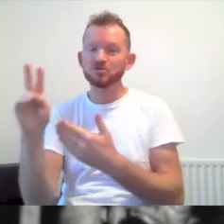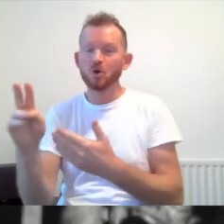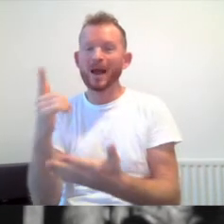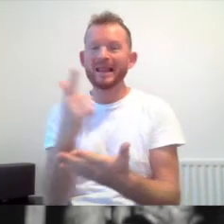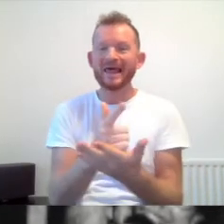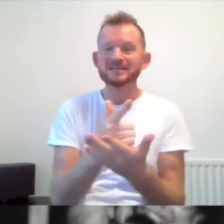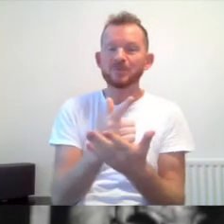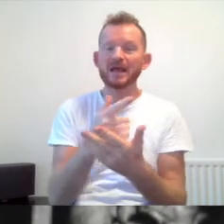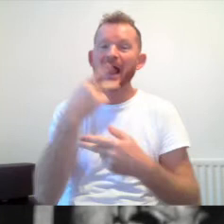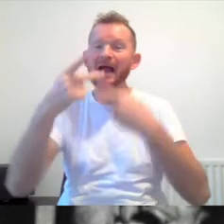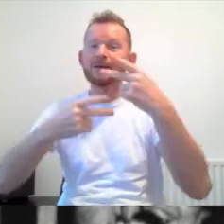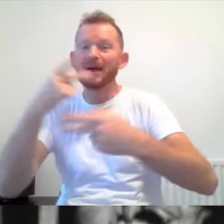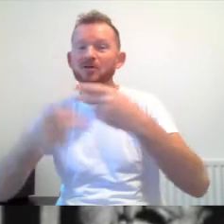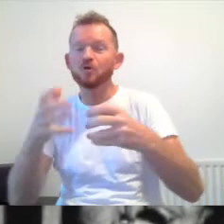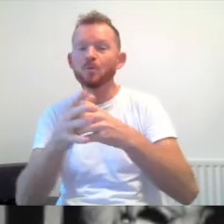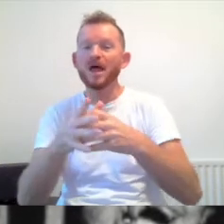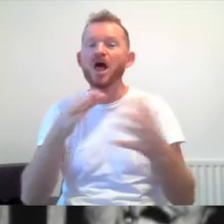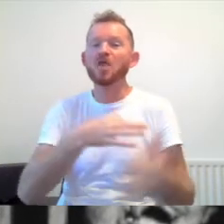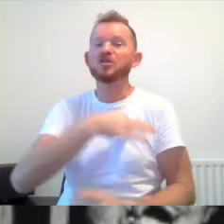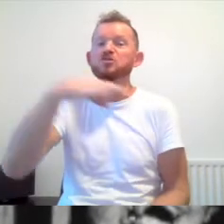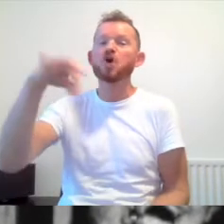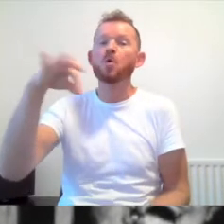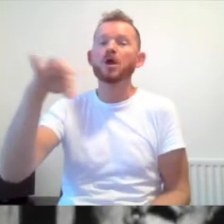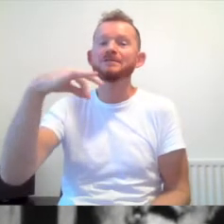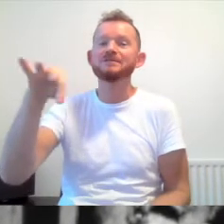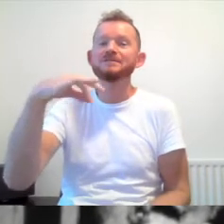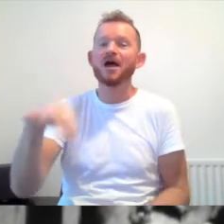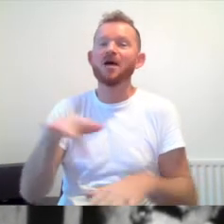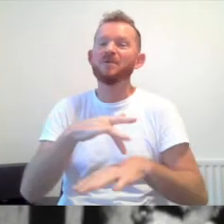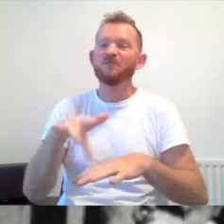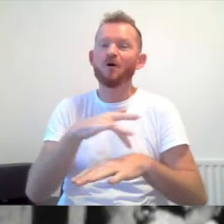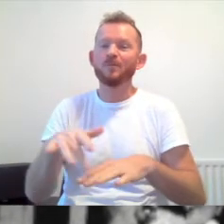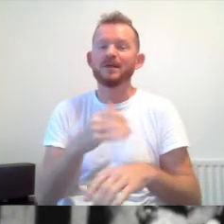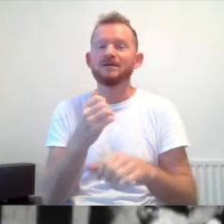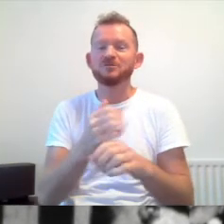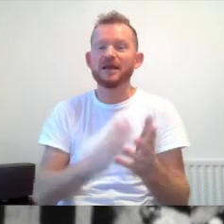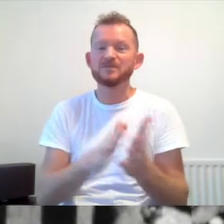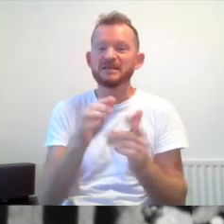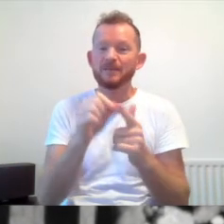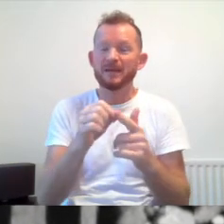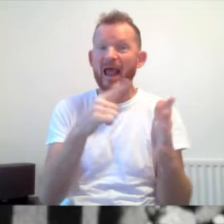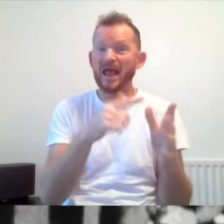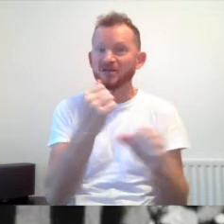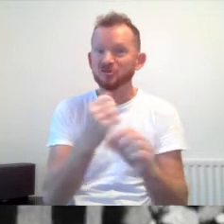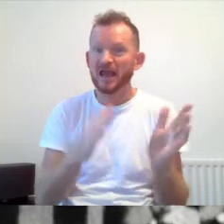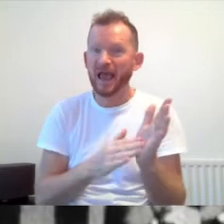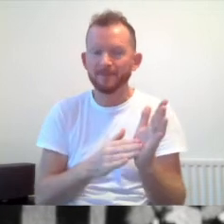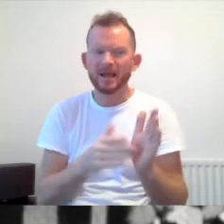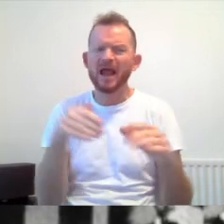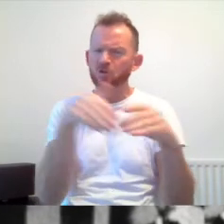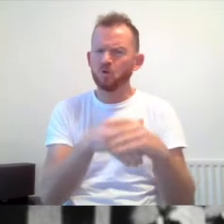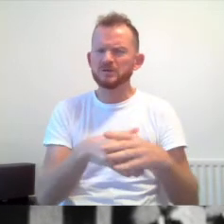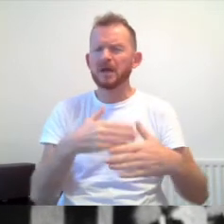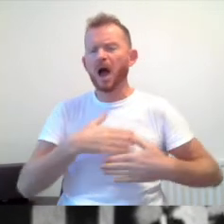acapella group The Tokens performed at GMCDP's annual general meeting. Their set included a heartbreaking